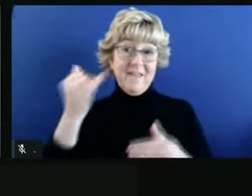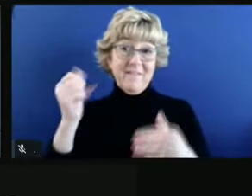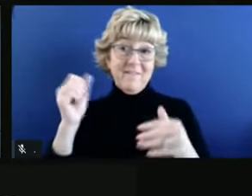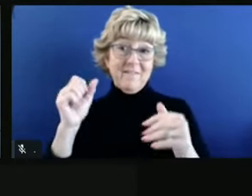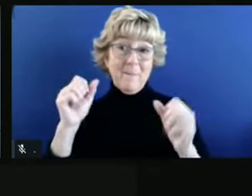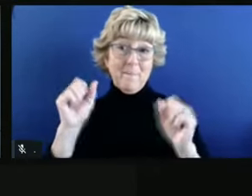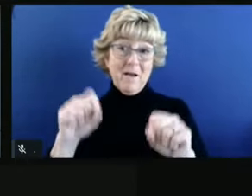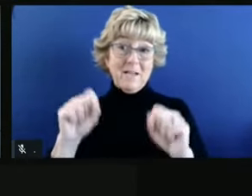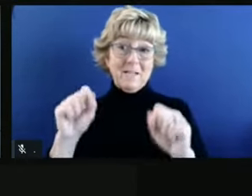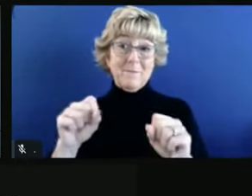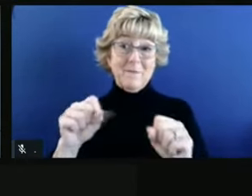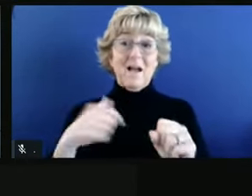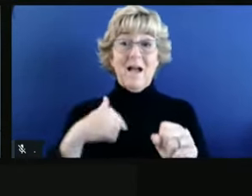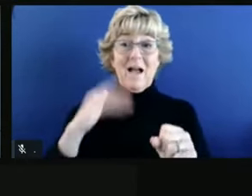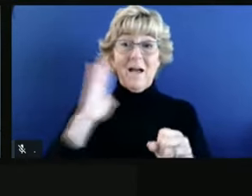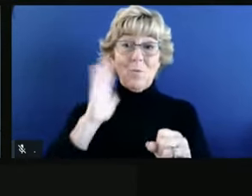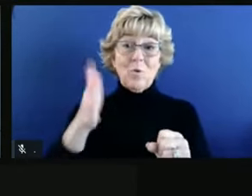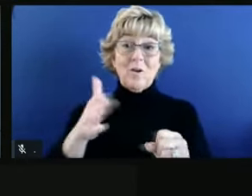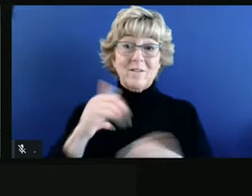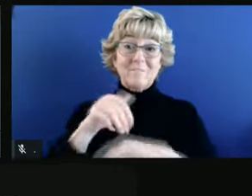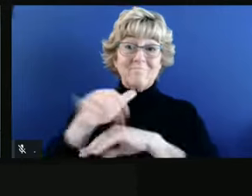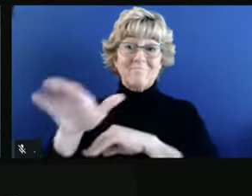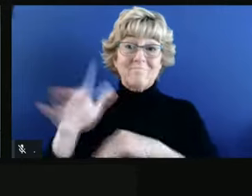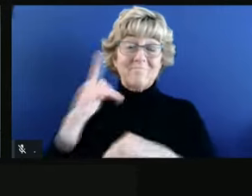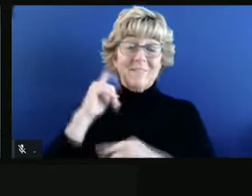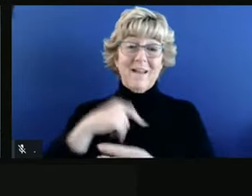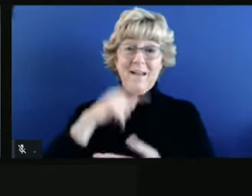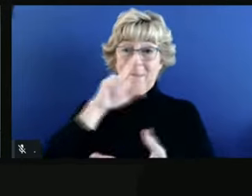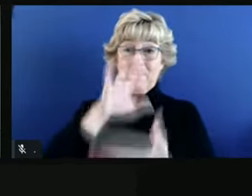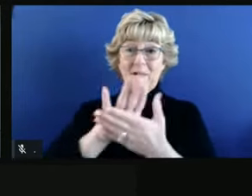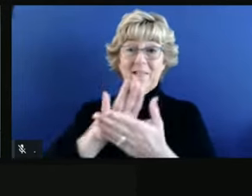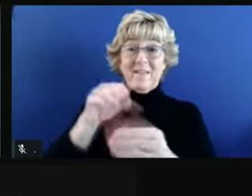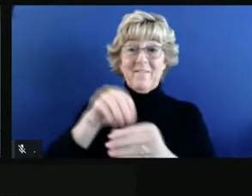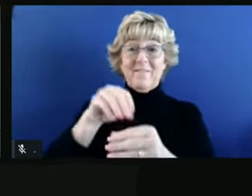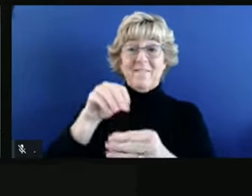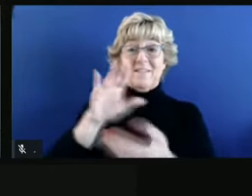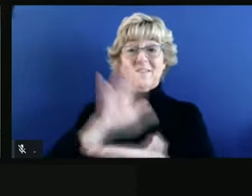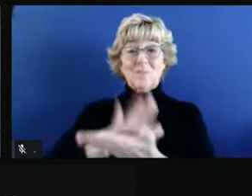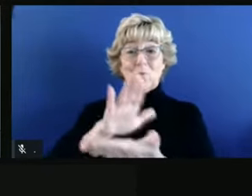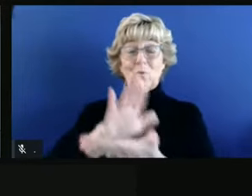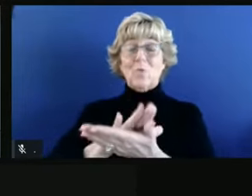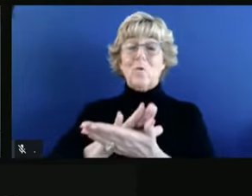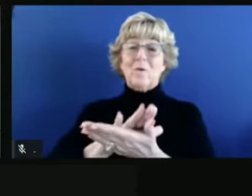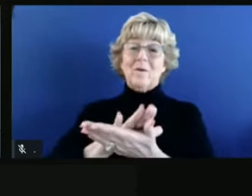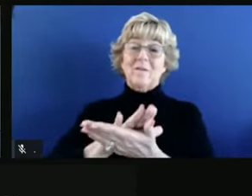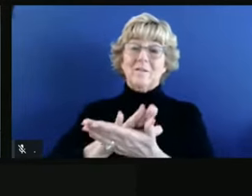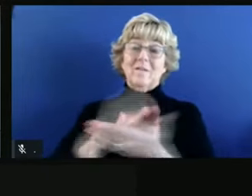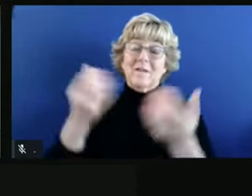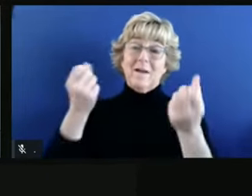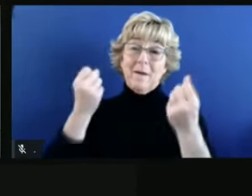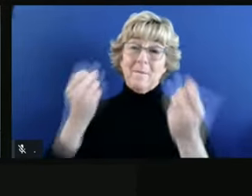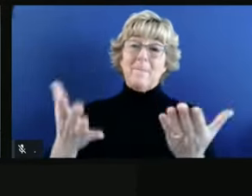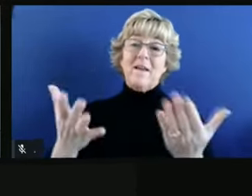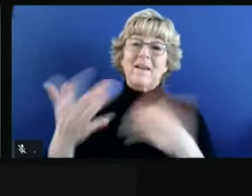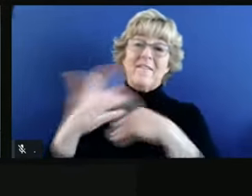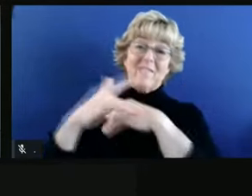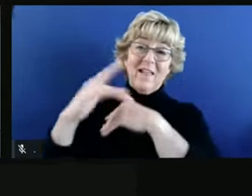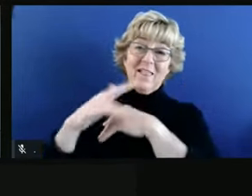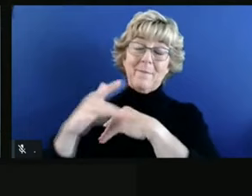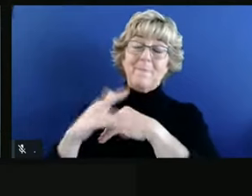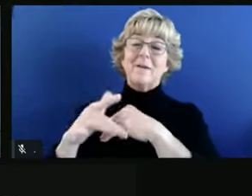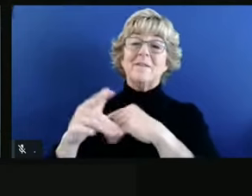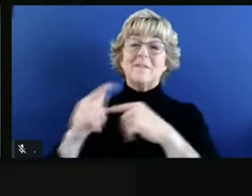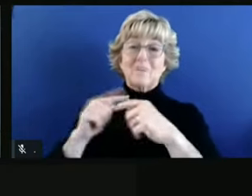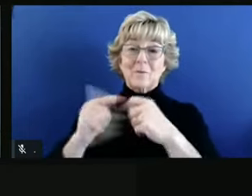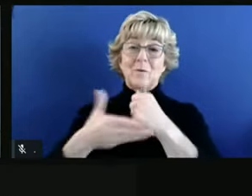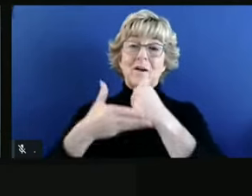do that, we would, because I believe that schools have many tools available to